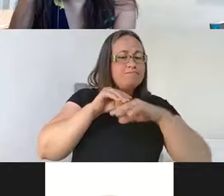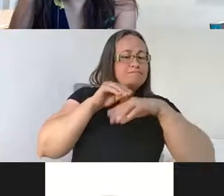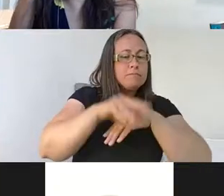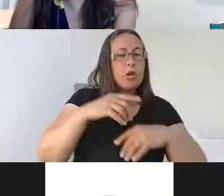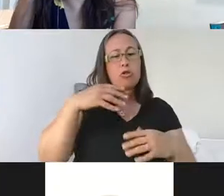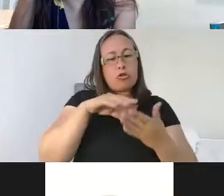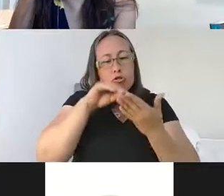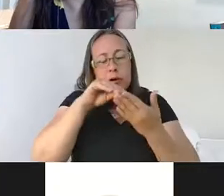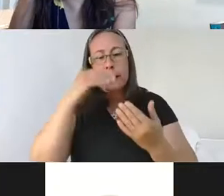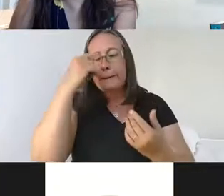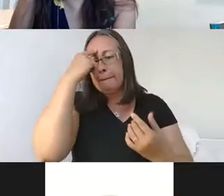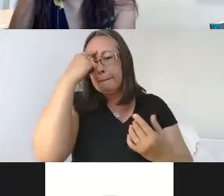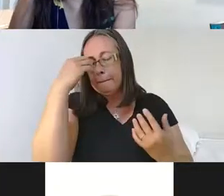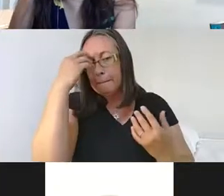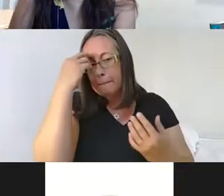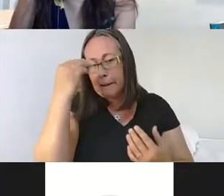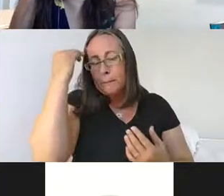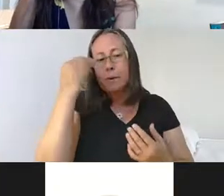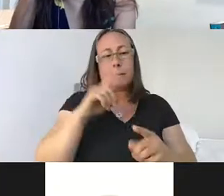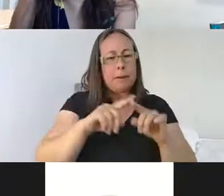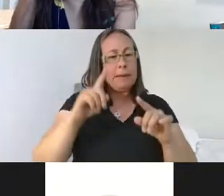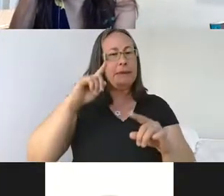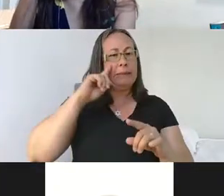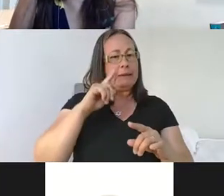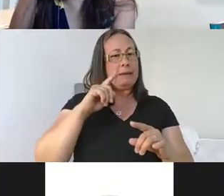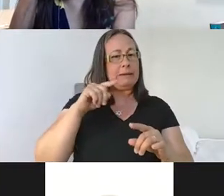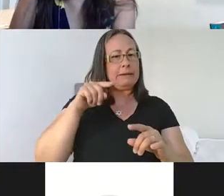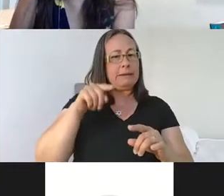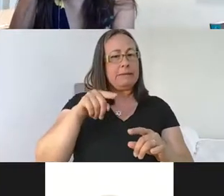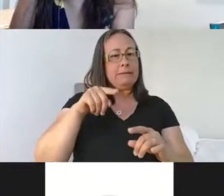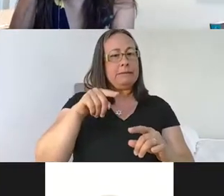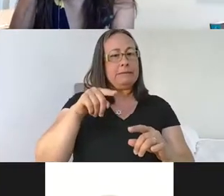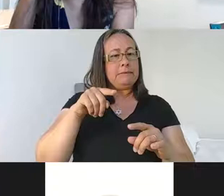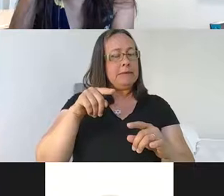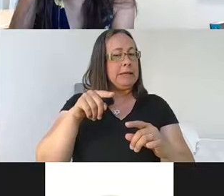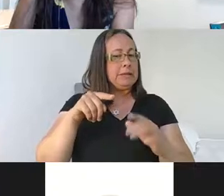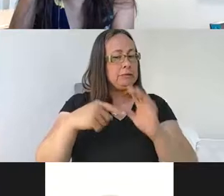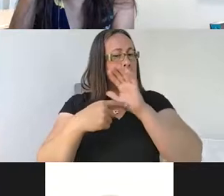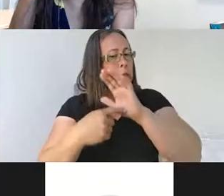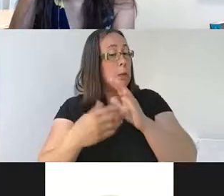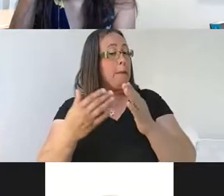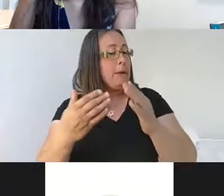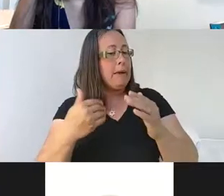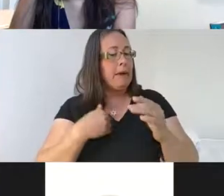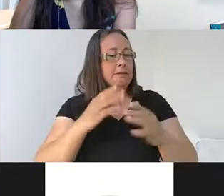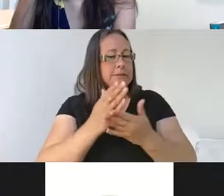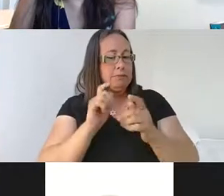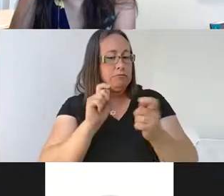but we've at least think that ex vivo, this indicates that we may have some changes in